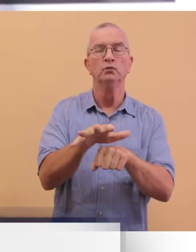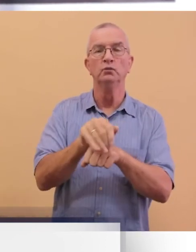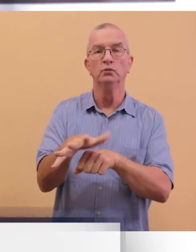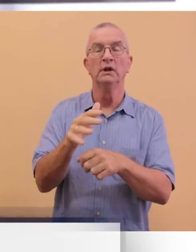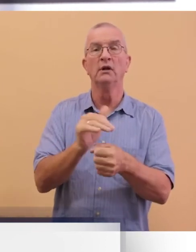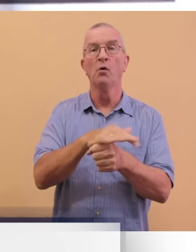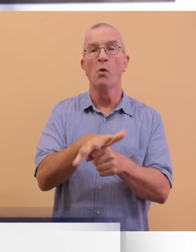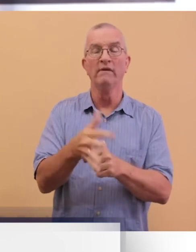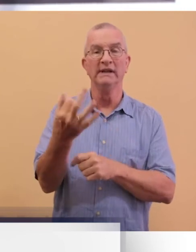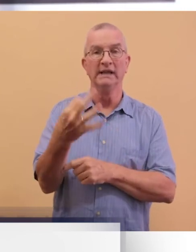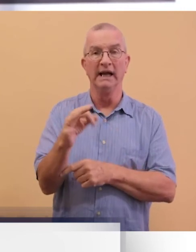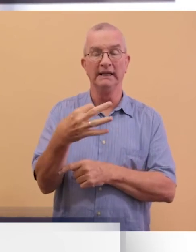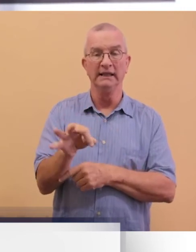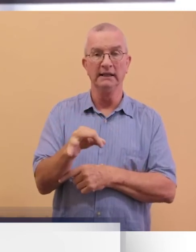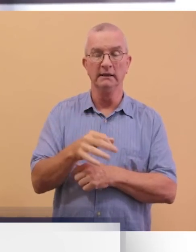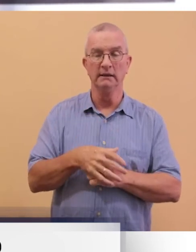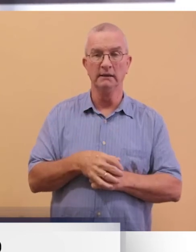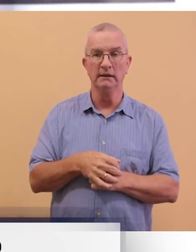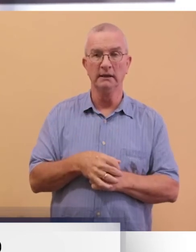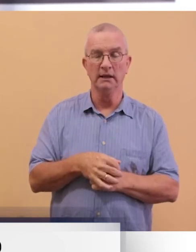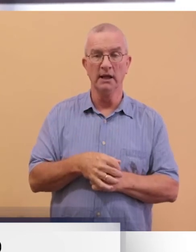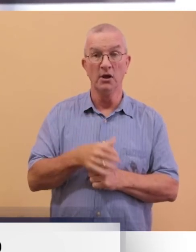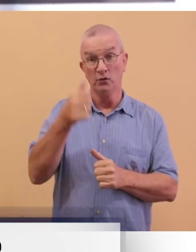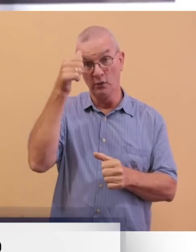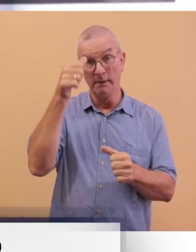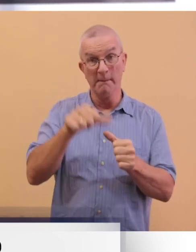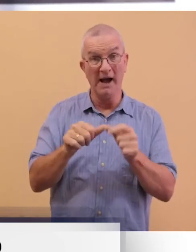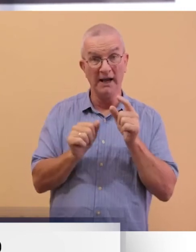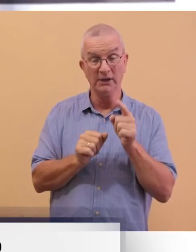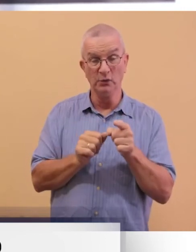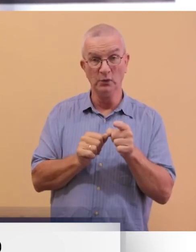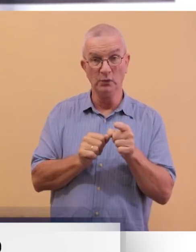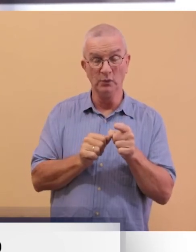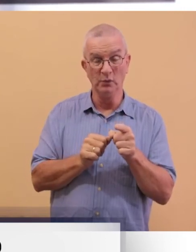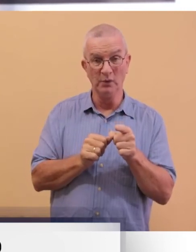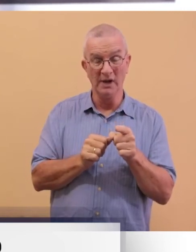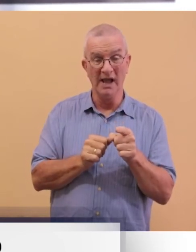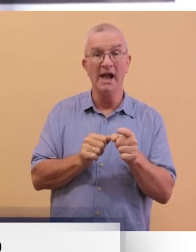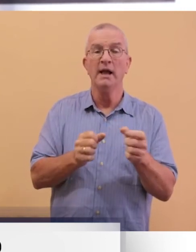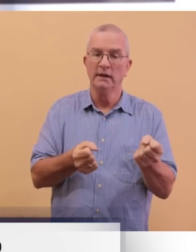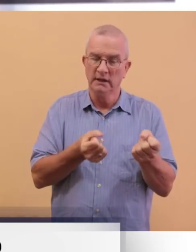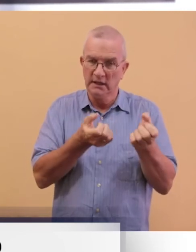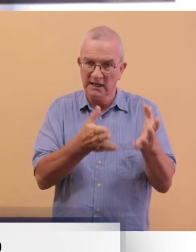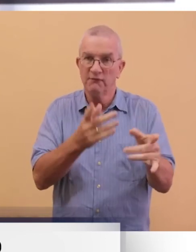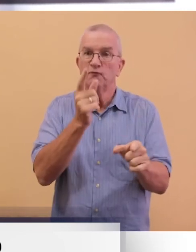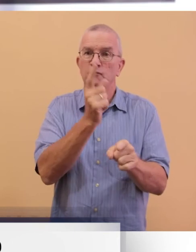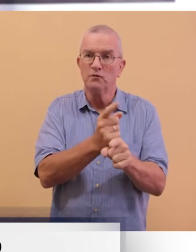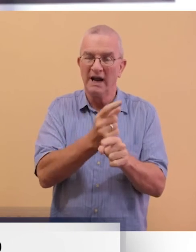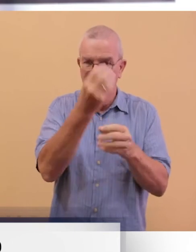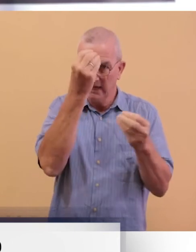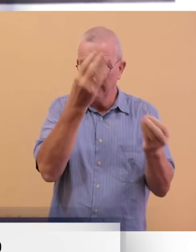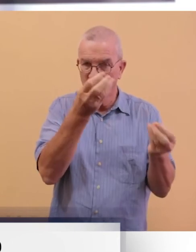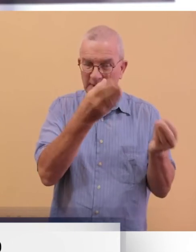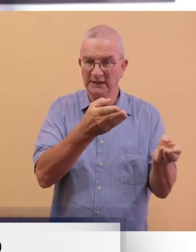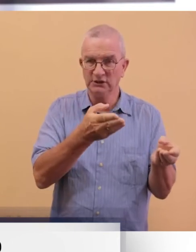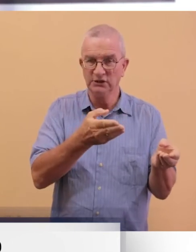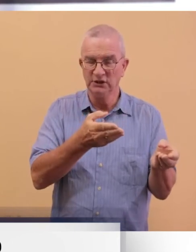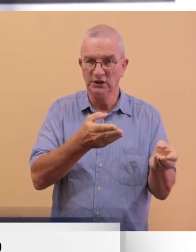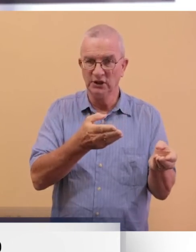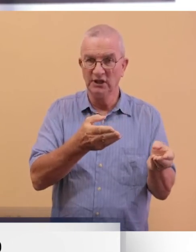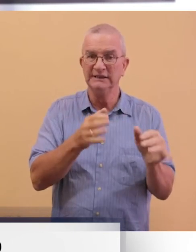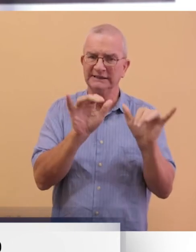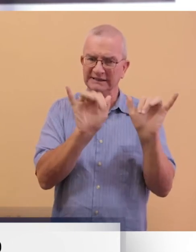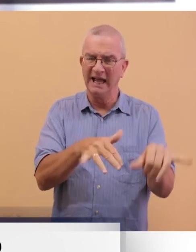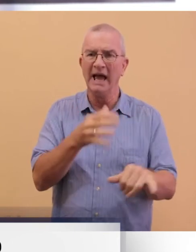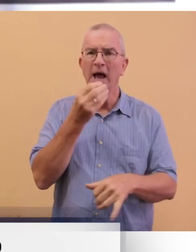those you love the most? Just a reminder, provide accurate information at the points of entry. Remain at